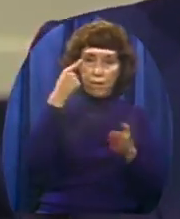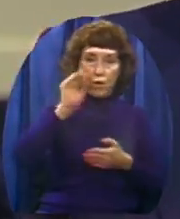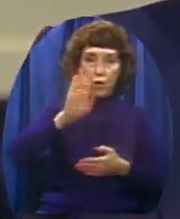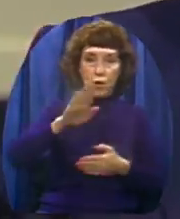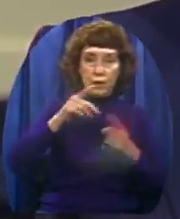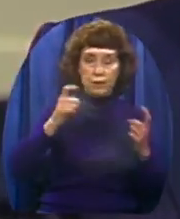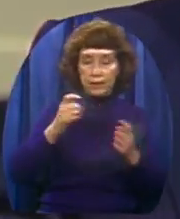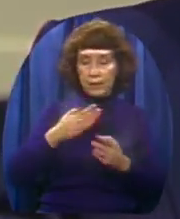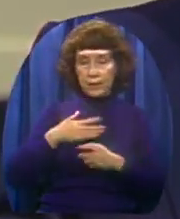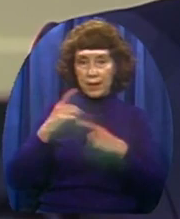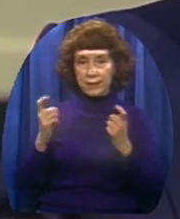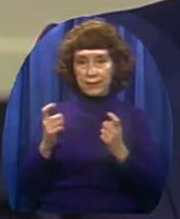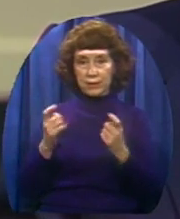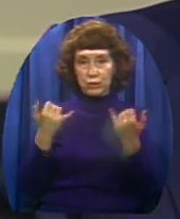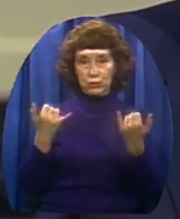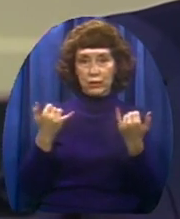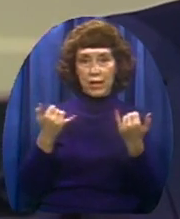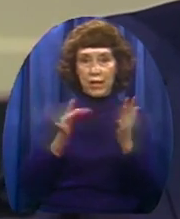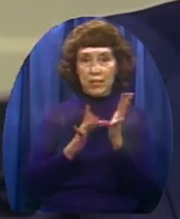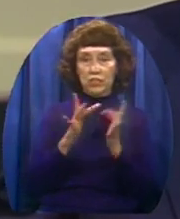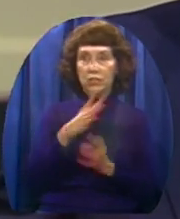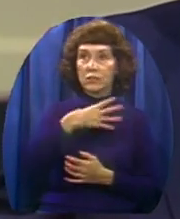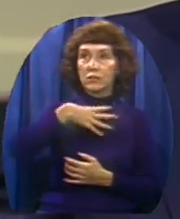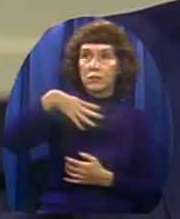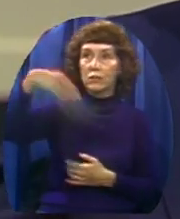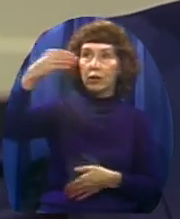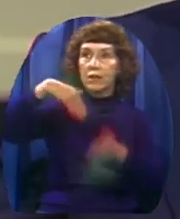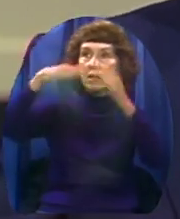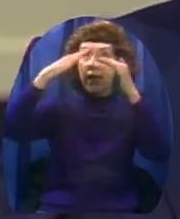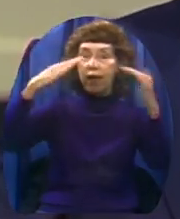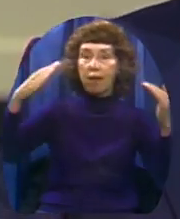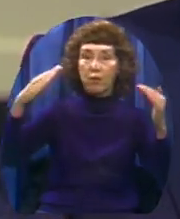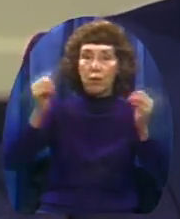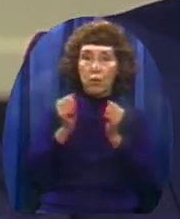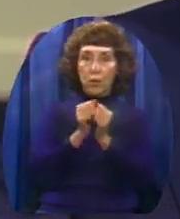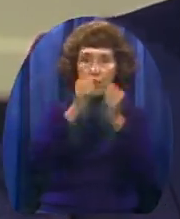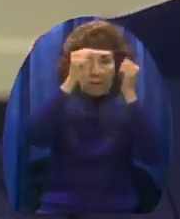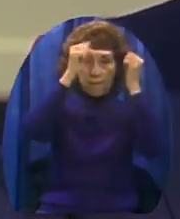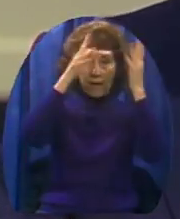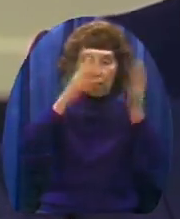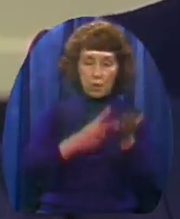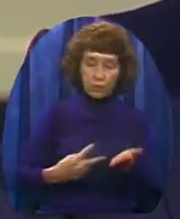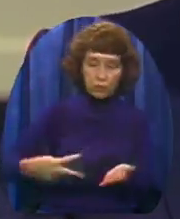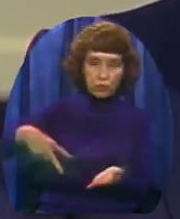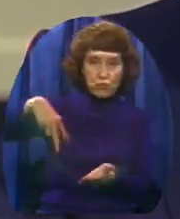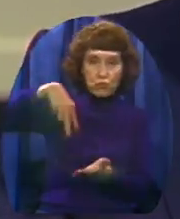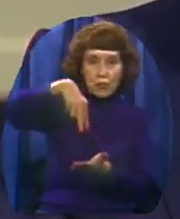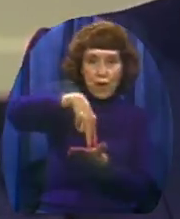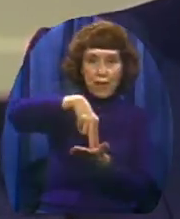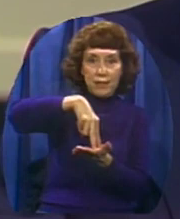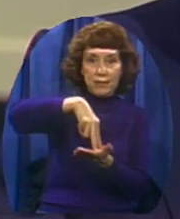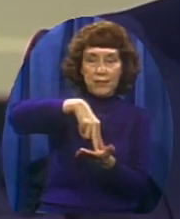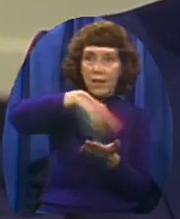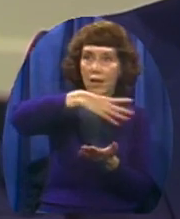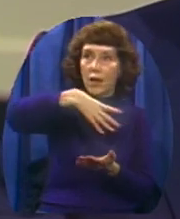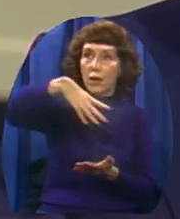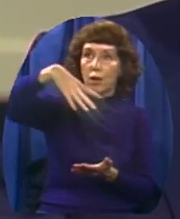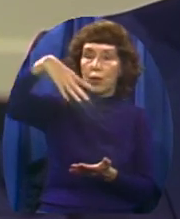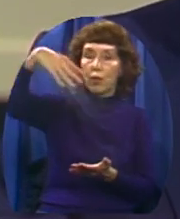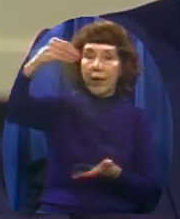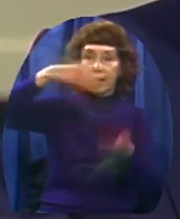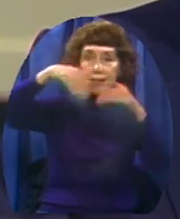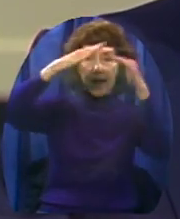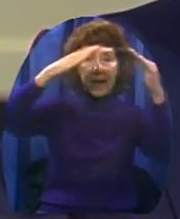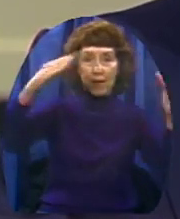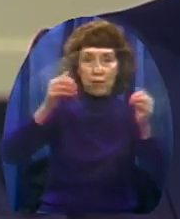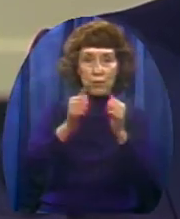And today is at the right hand Of the Father Having resurrected from the grave And ascended to the right hand To come back one